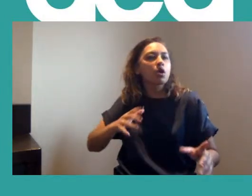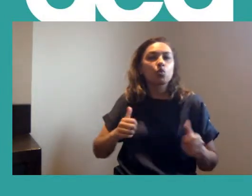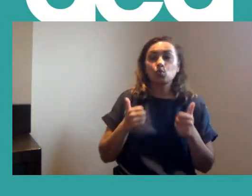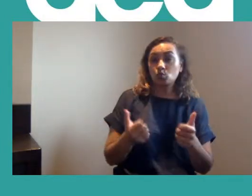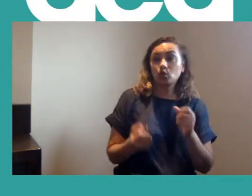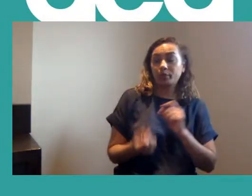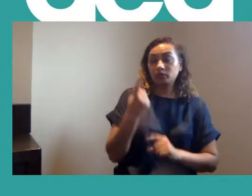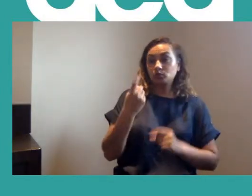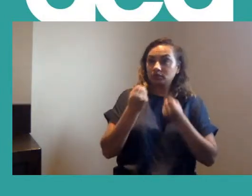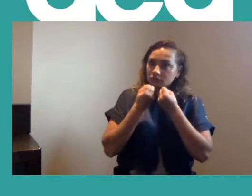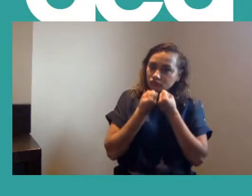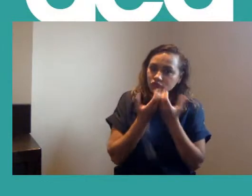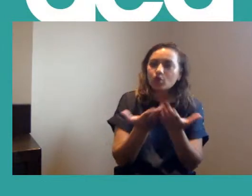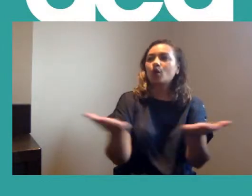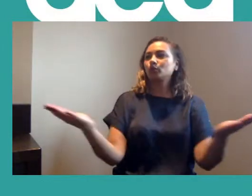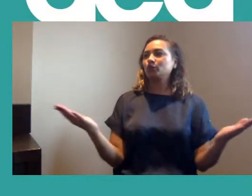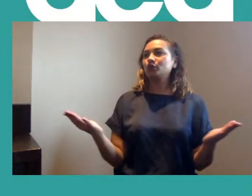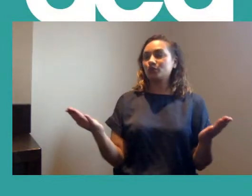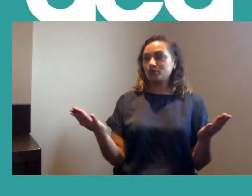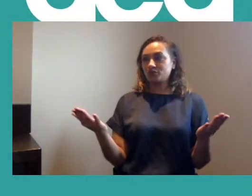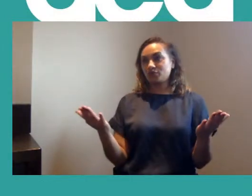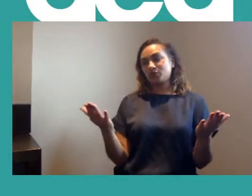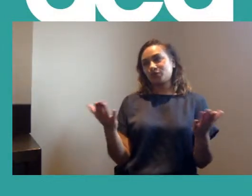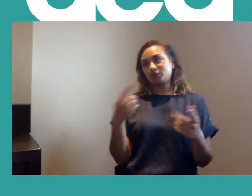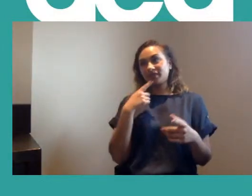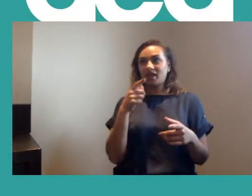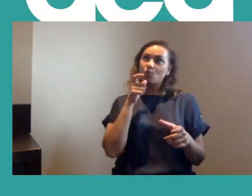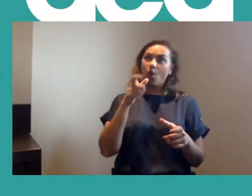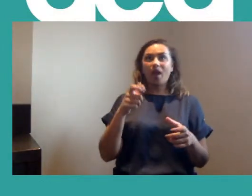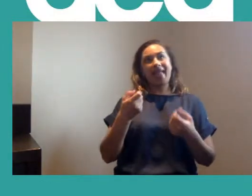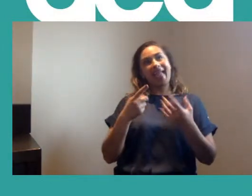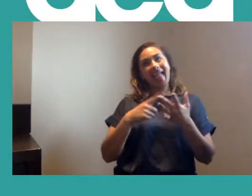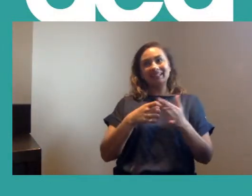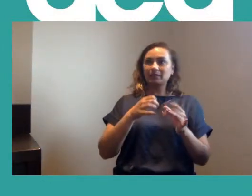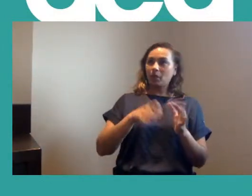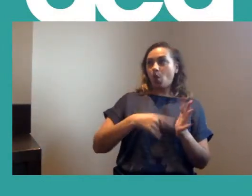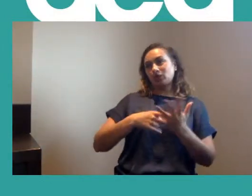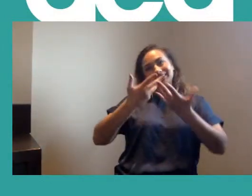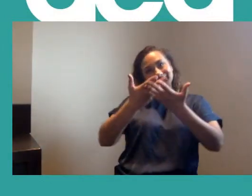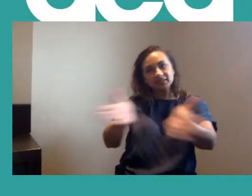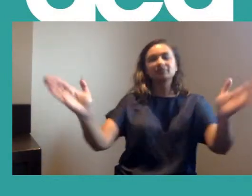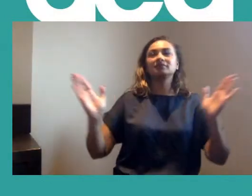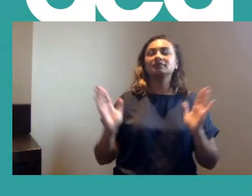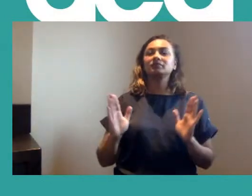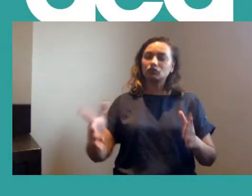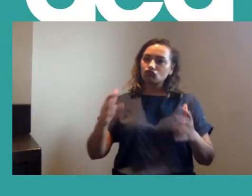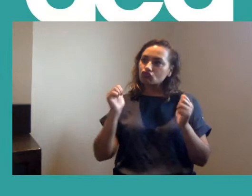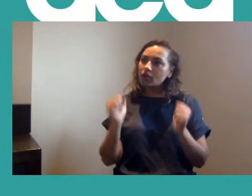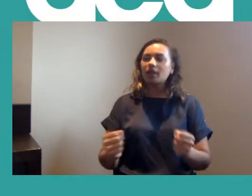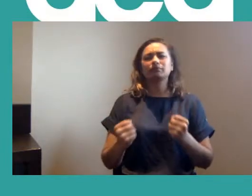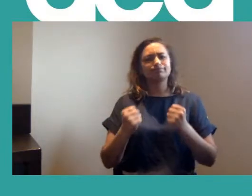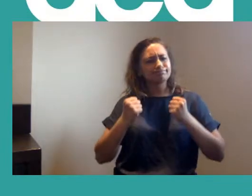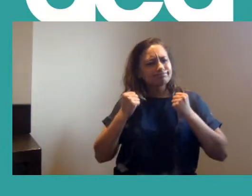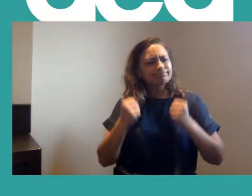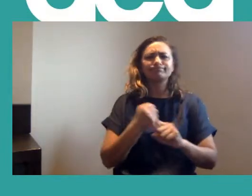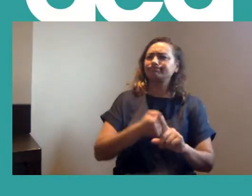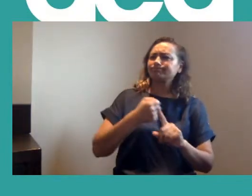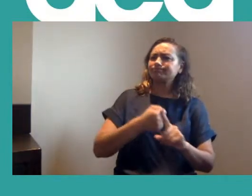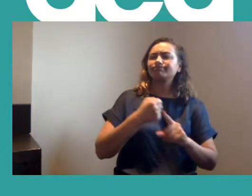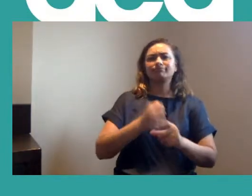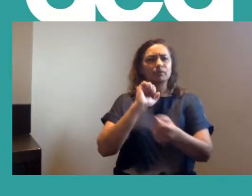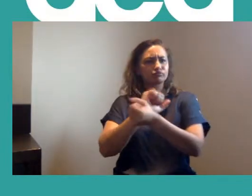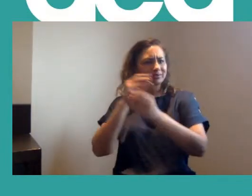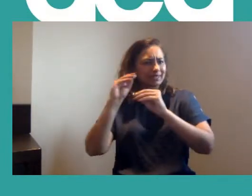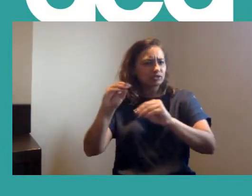exploit this opportunity, some people might say, to really put a plug in for our FE prison education